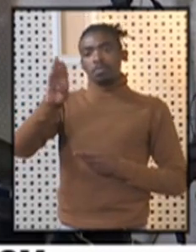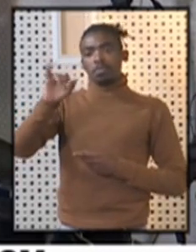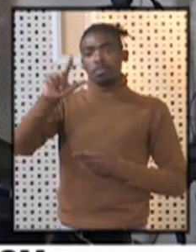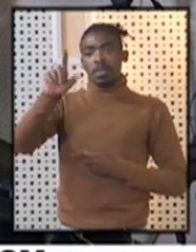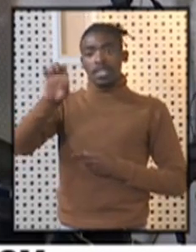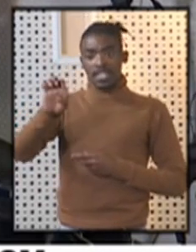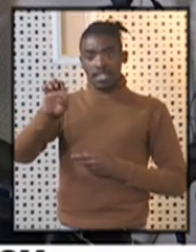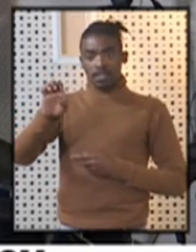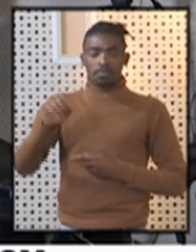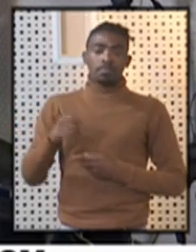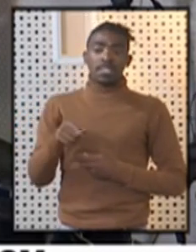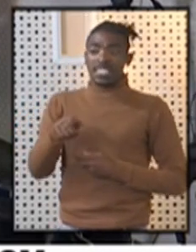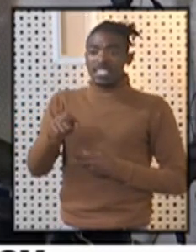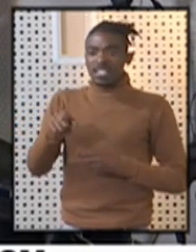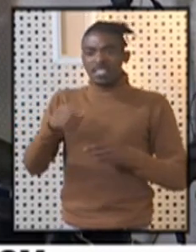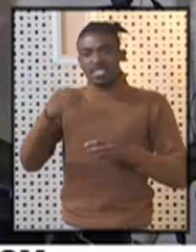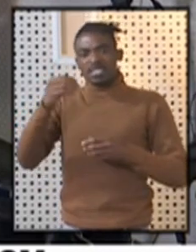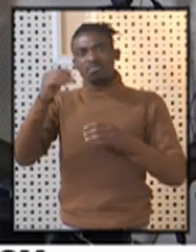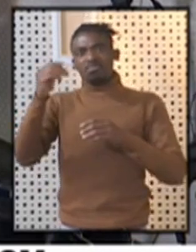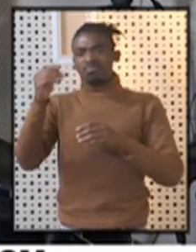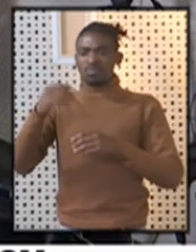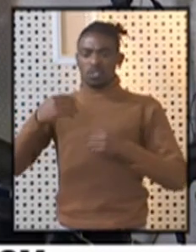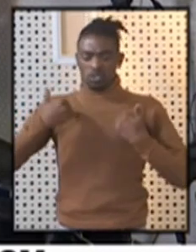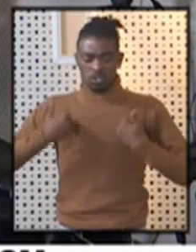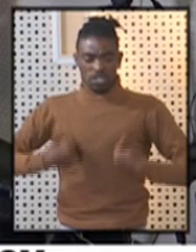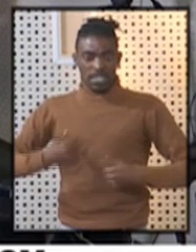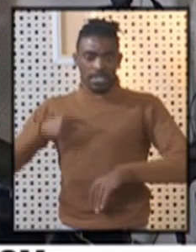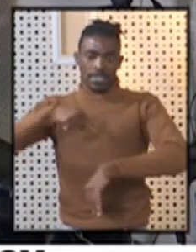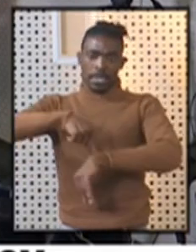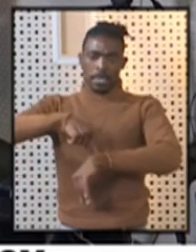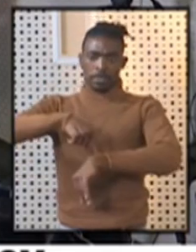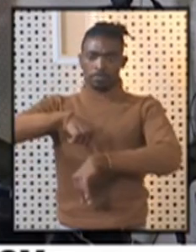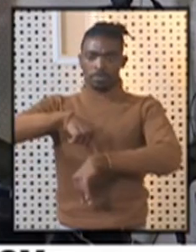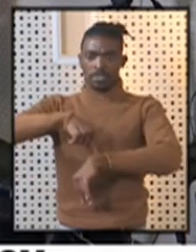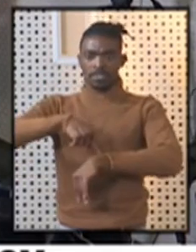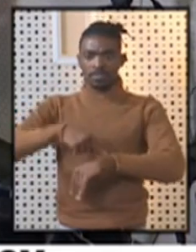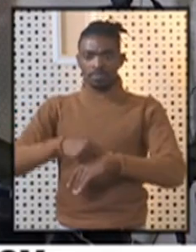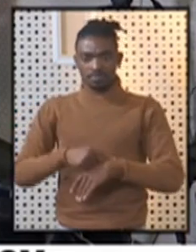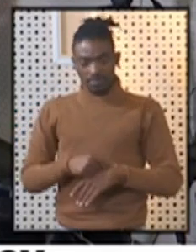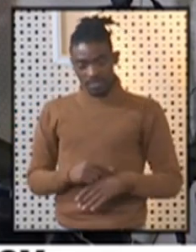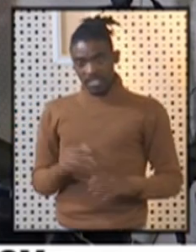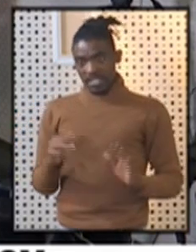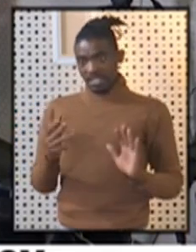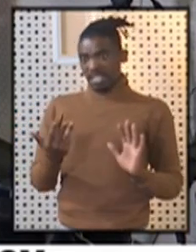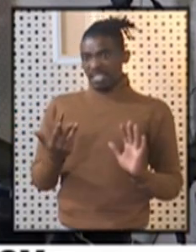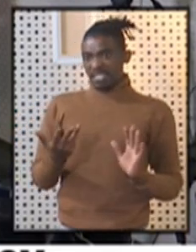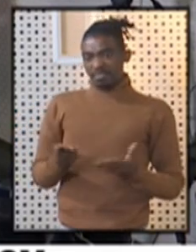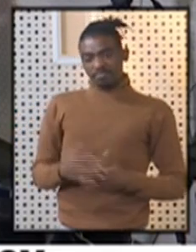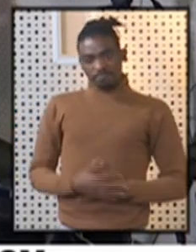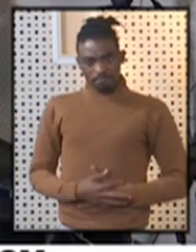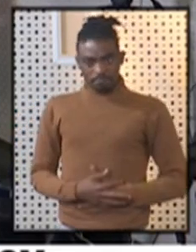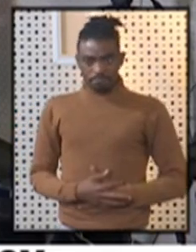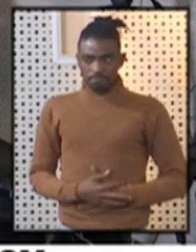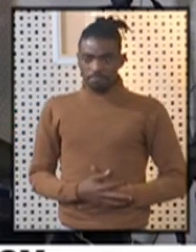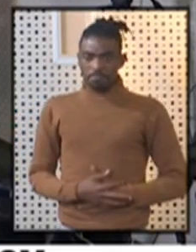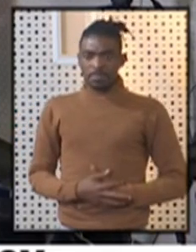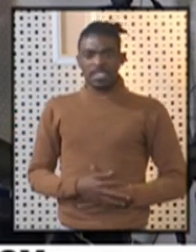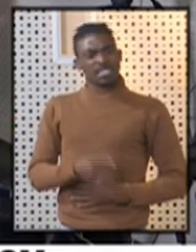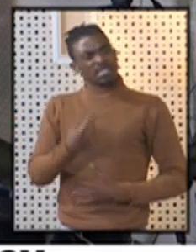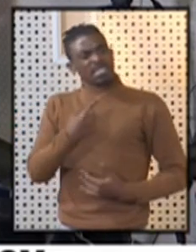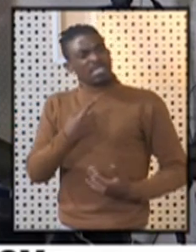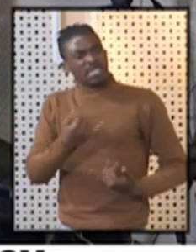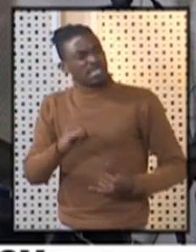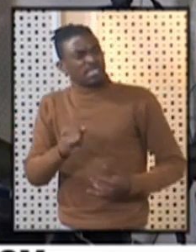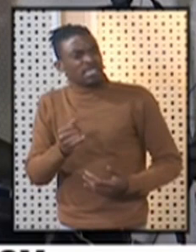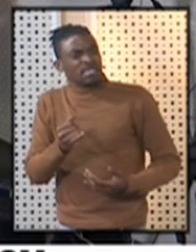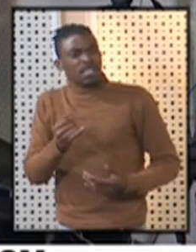in terms of the keyfew, people might finish their meals and leave the restaurant at 10 and they still need